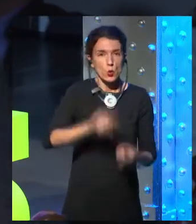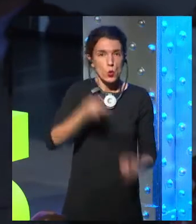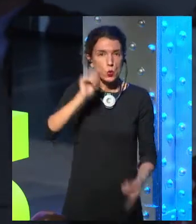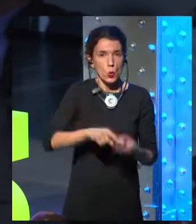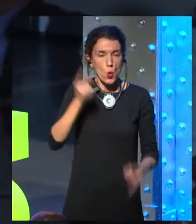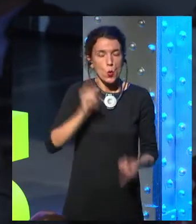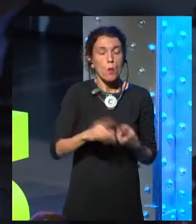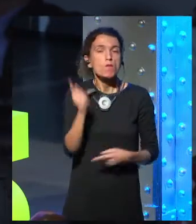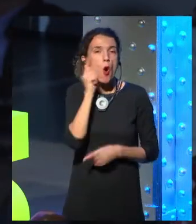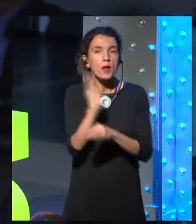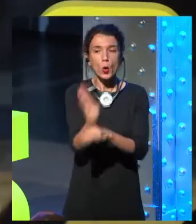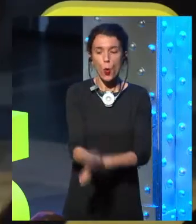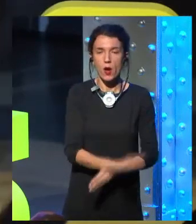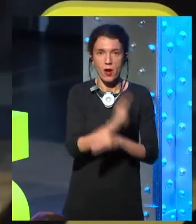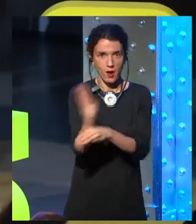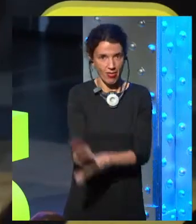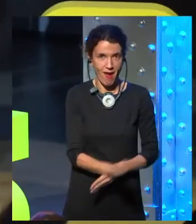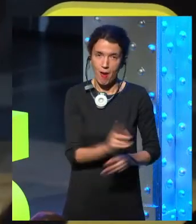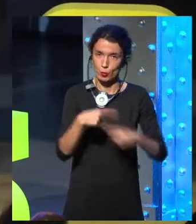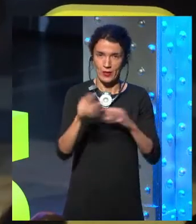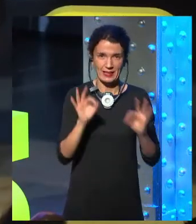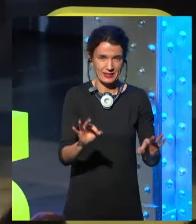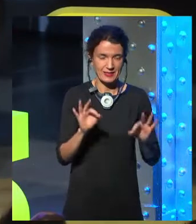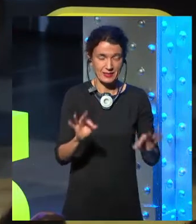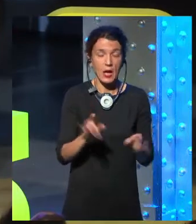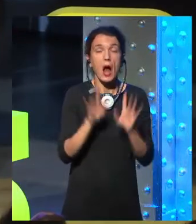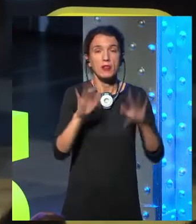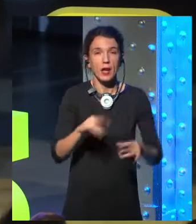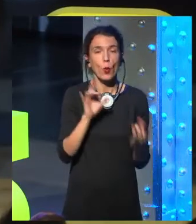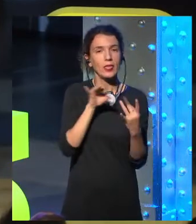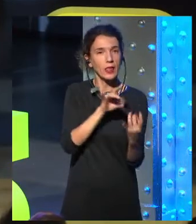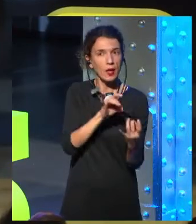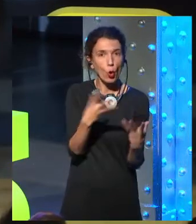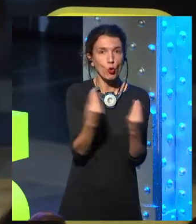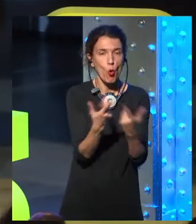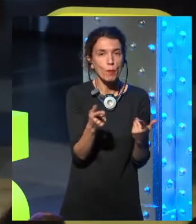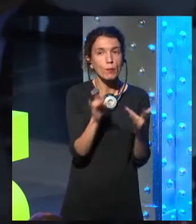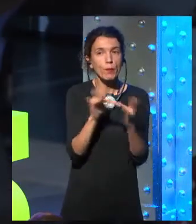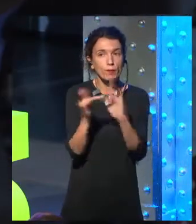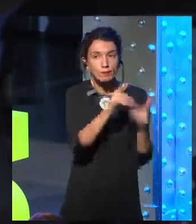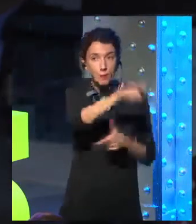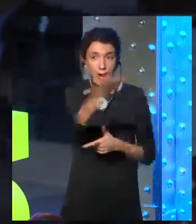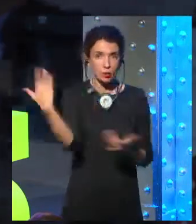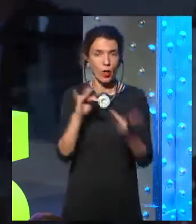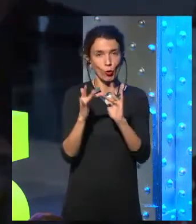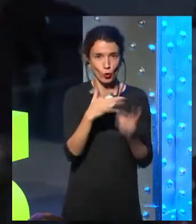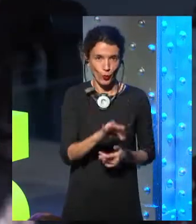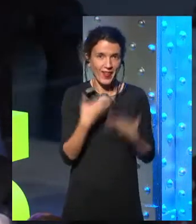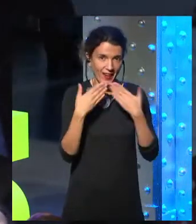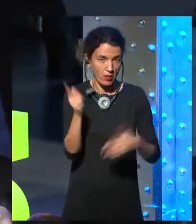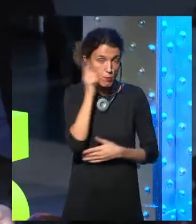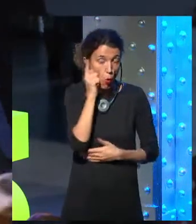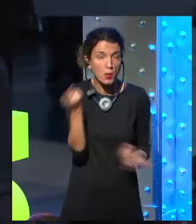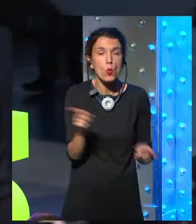What does that mean and where is that taking us? I can't provide all of the answers to the questions here, but I can provide some